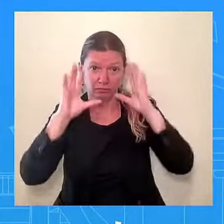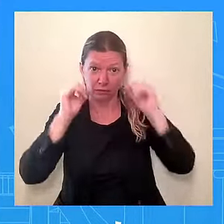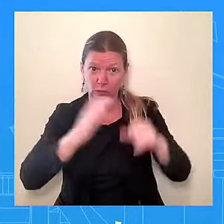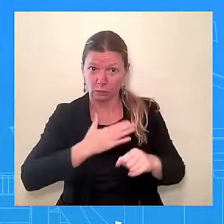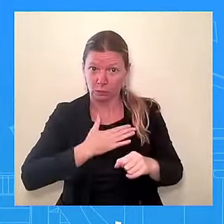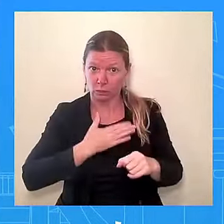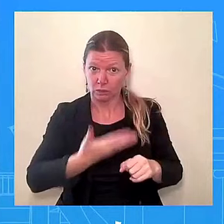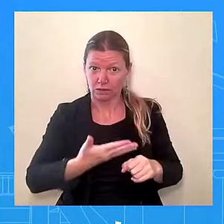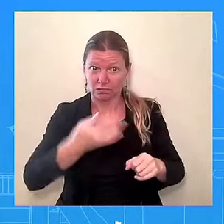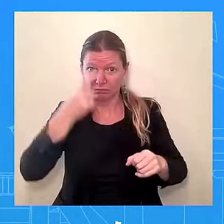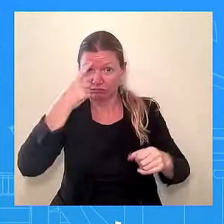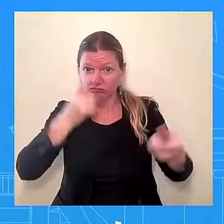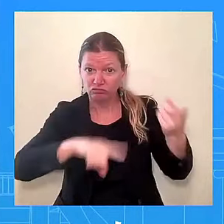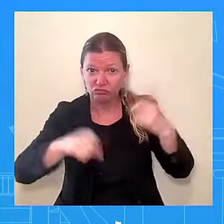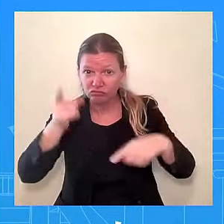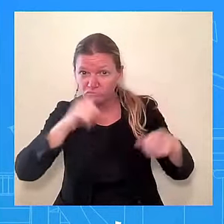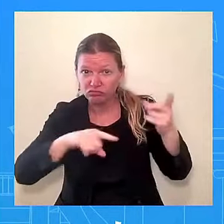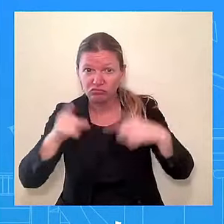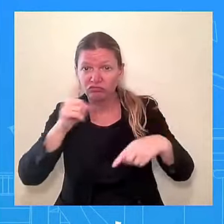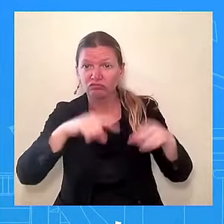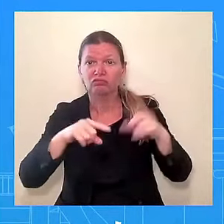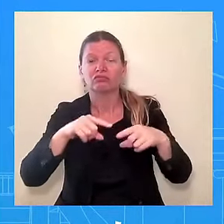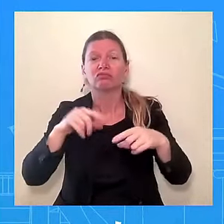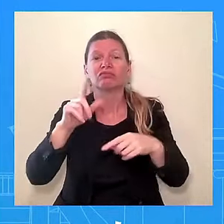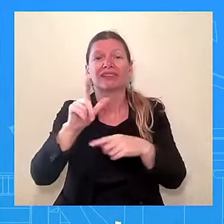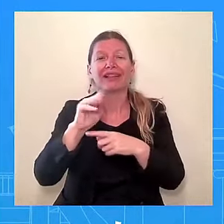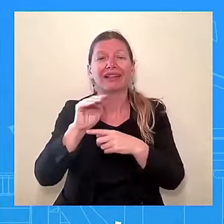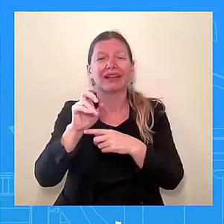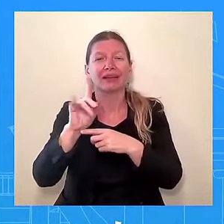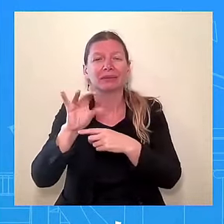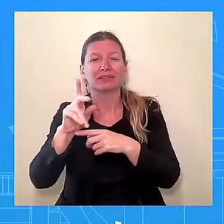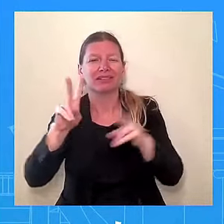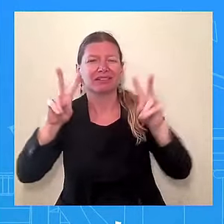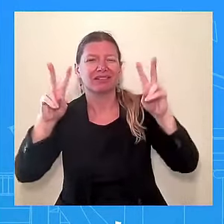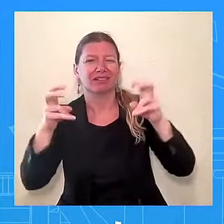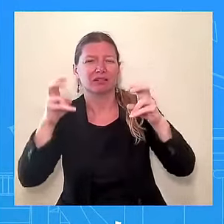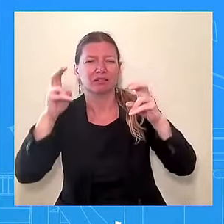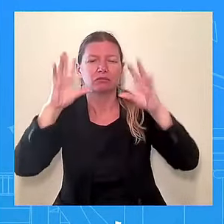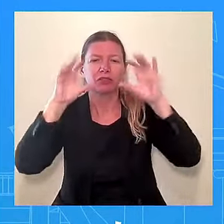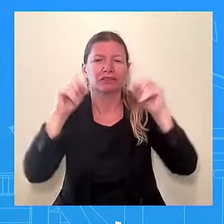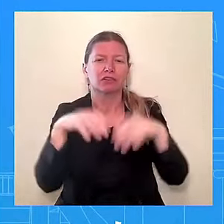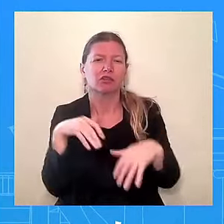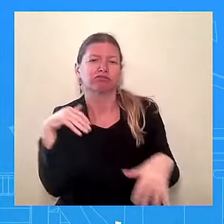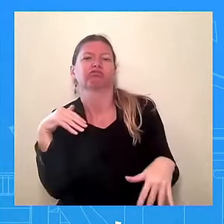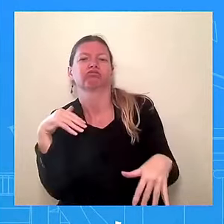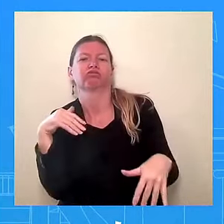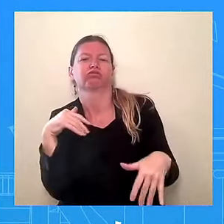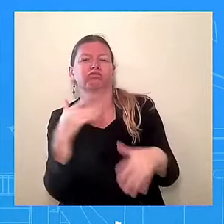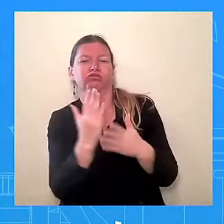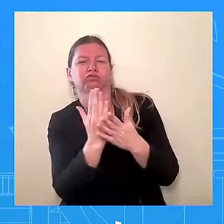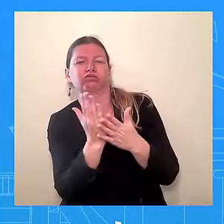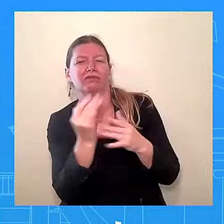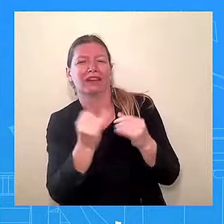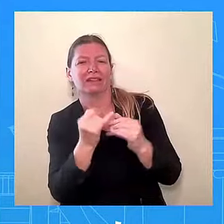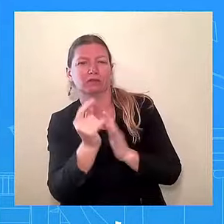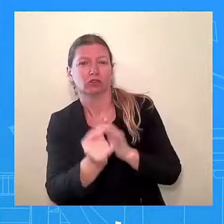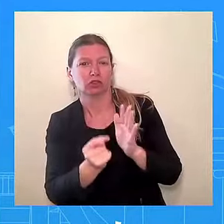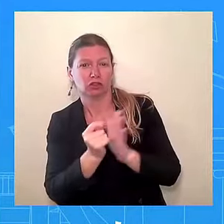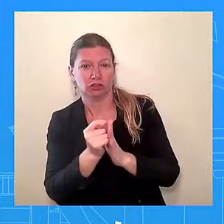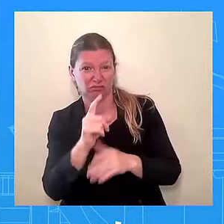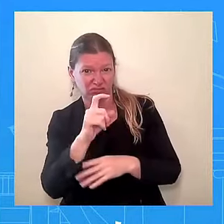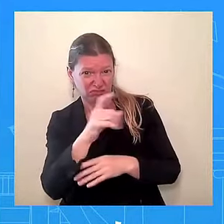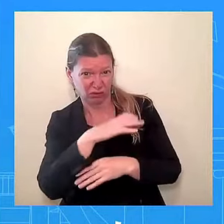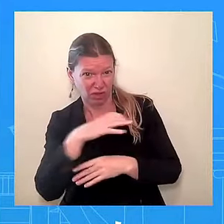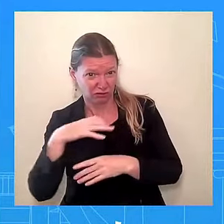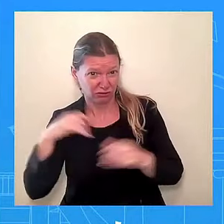when Congress is back? Yeah, I get the question, but he did make a deal. That was what we did with two months with